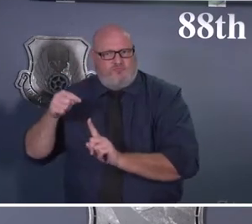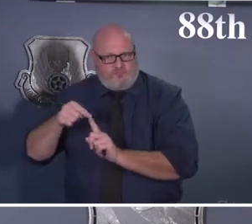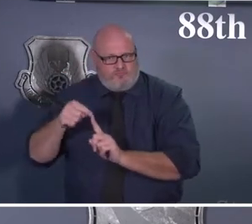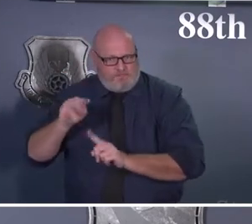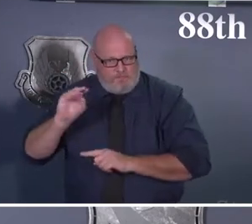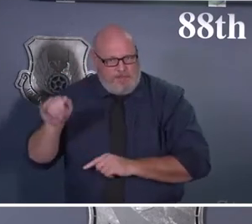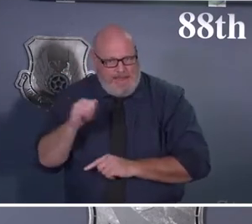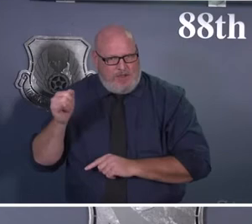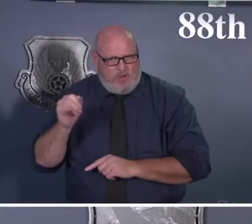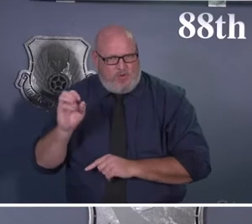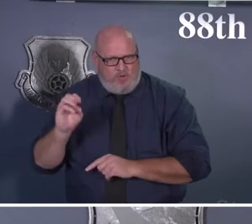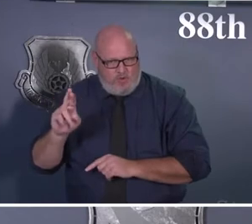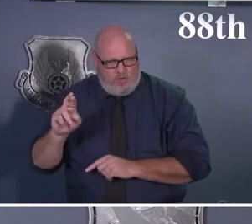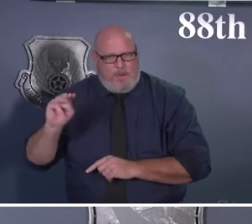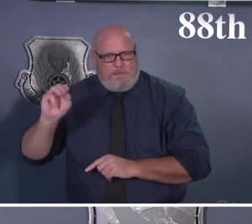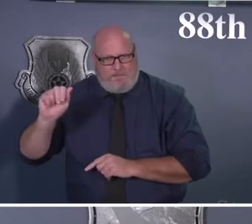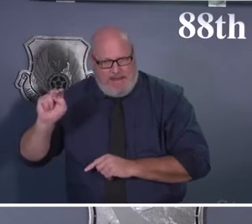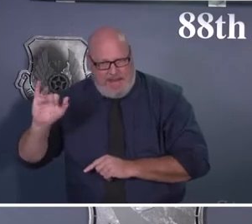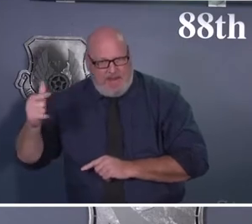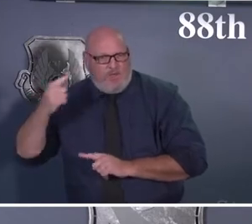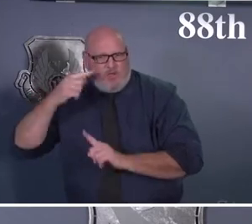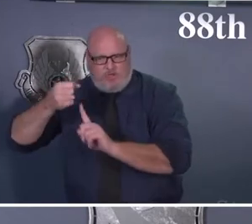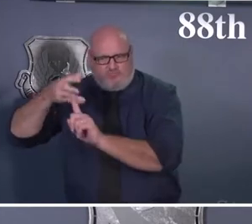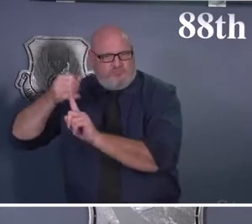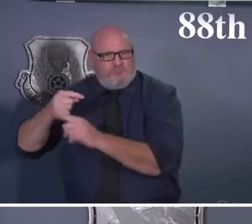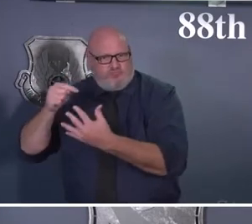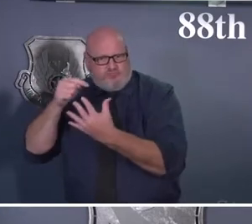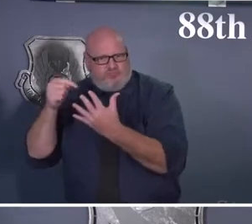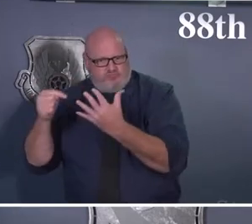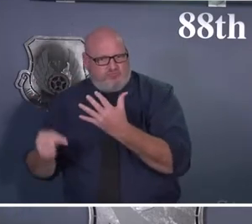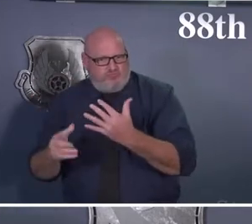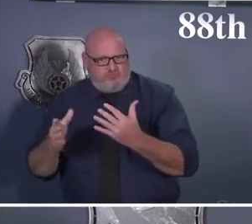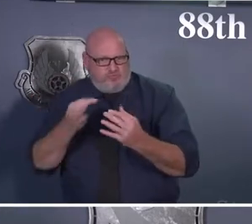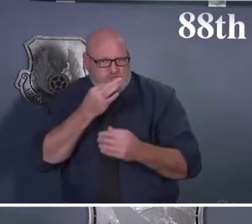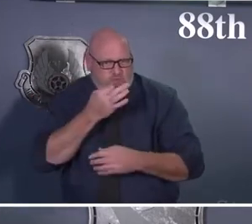appreciate you being with us. And let me step off and let Major Manning jump in.